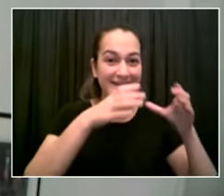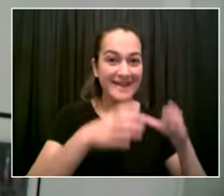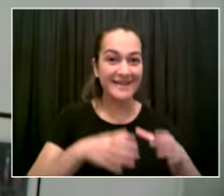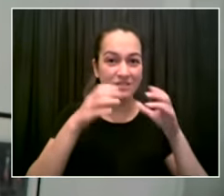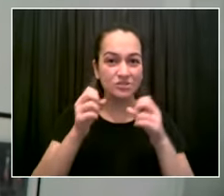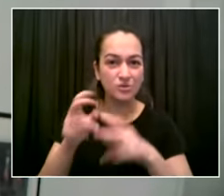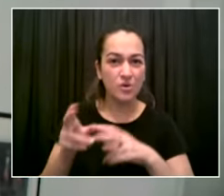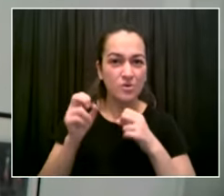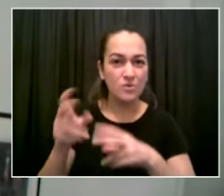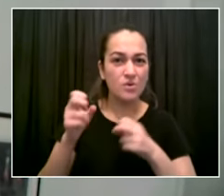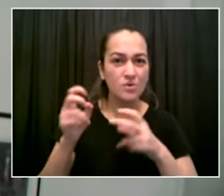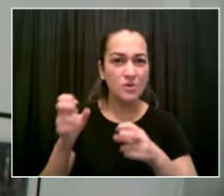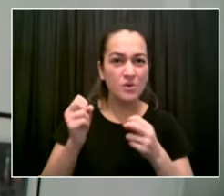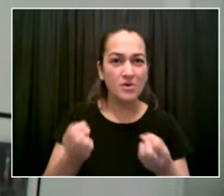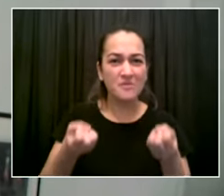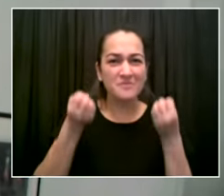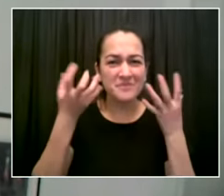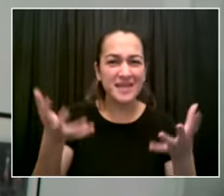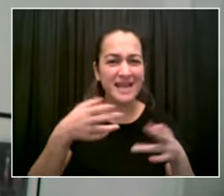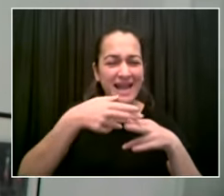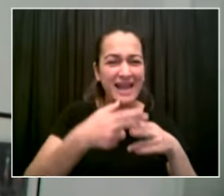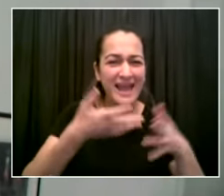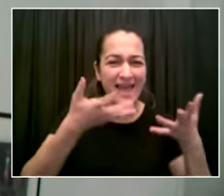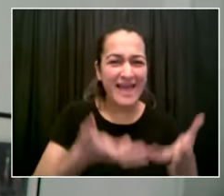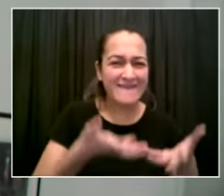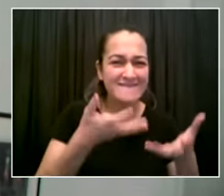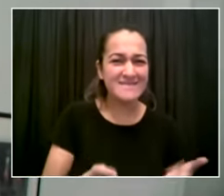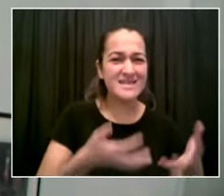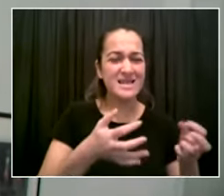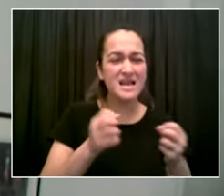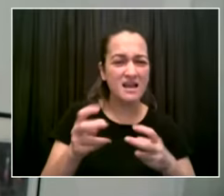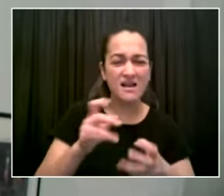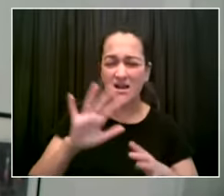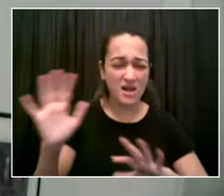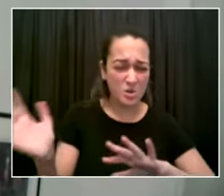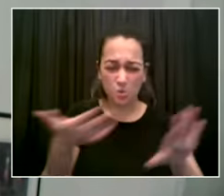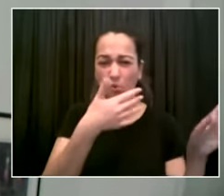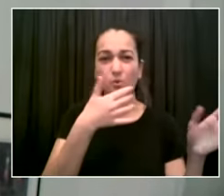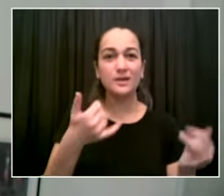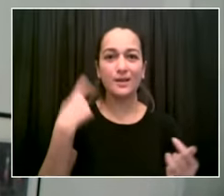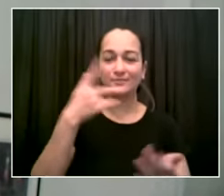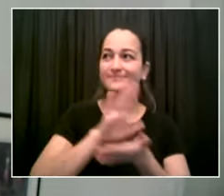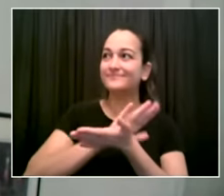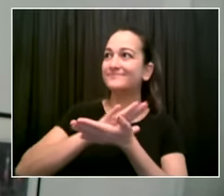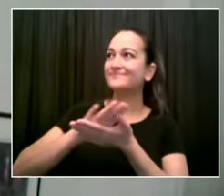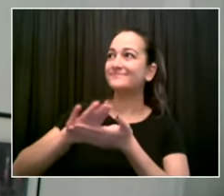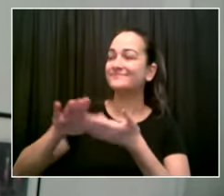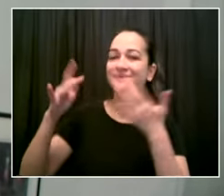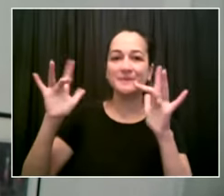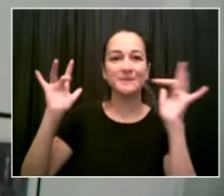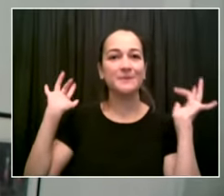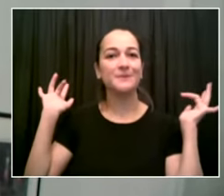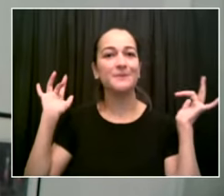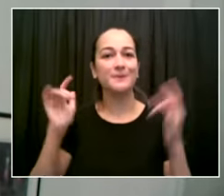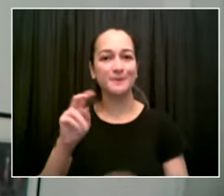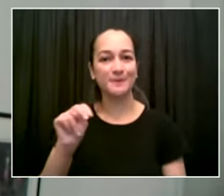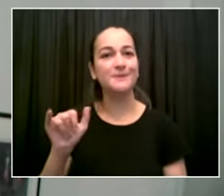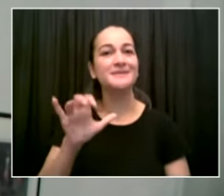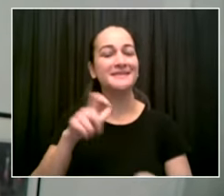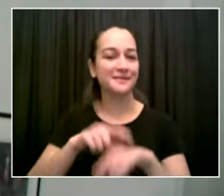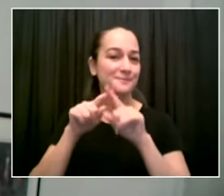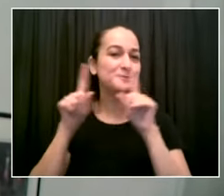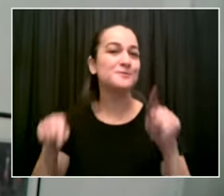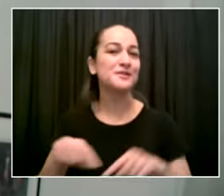need in time square thanks to dss and department of health and mental hygiene and we we